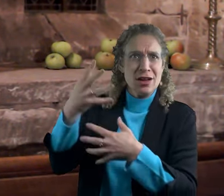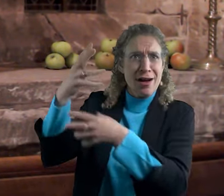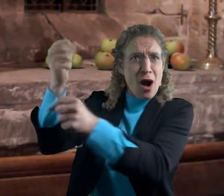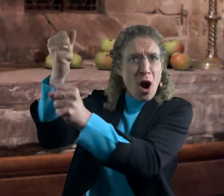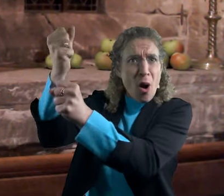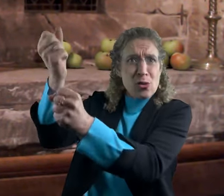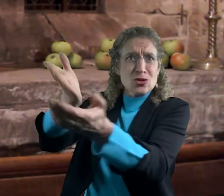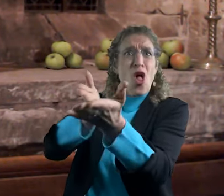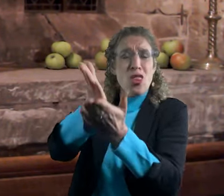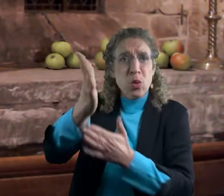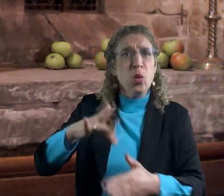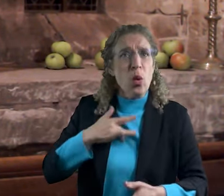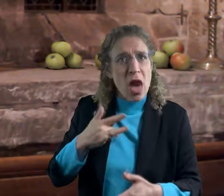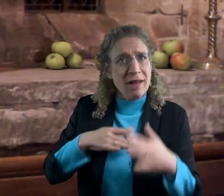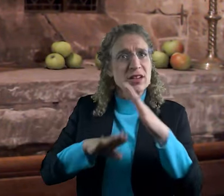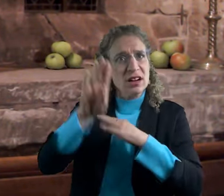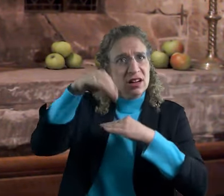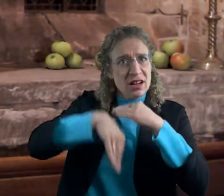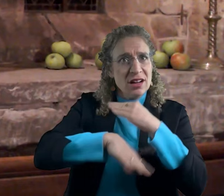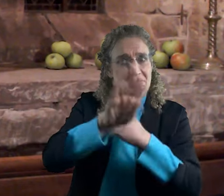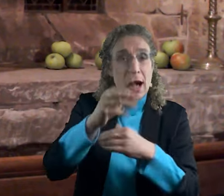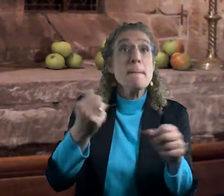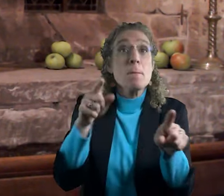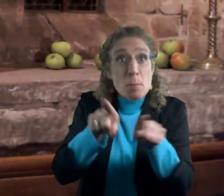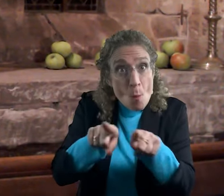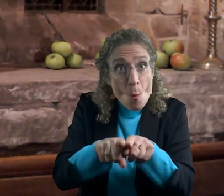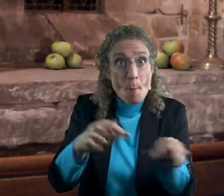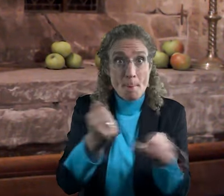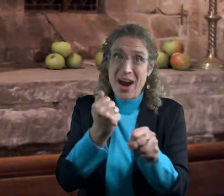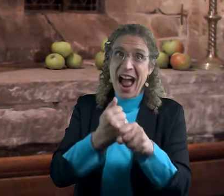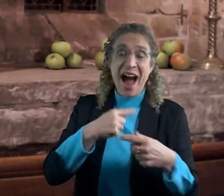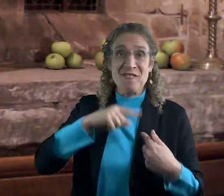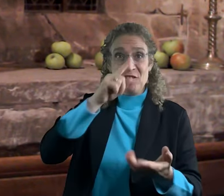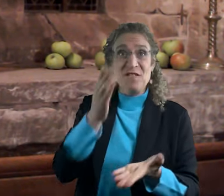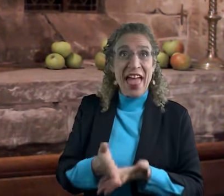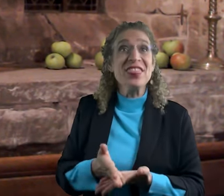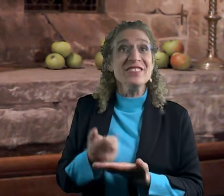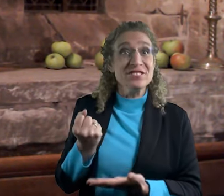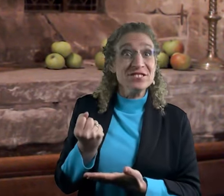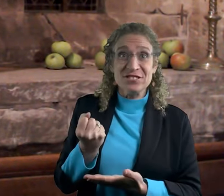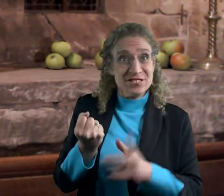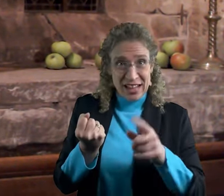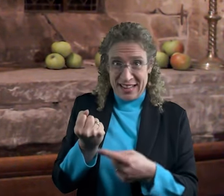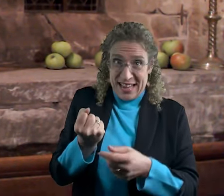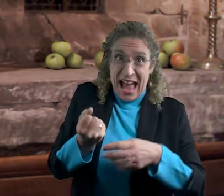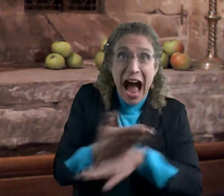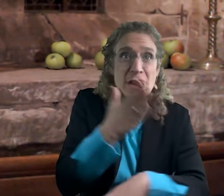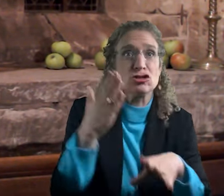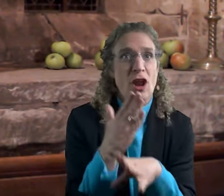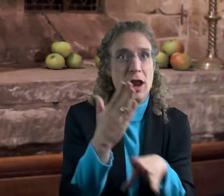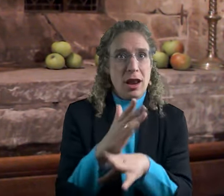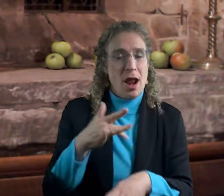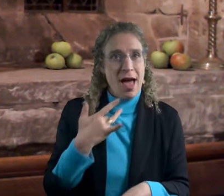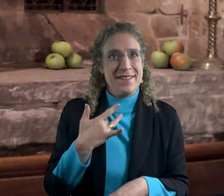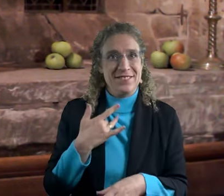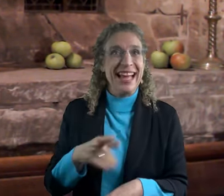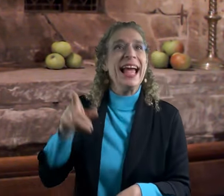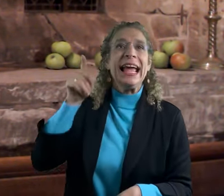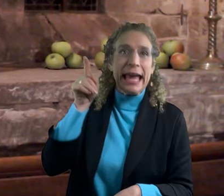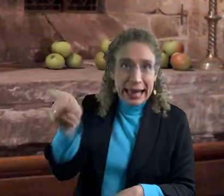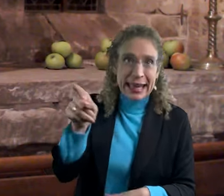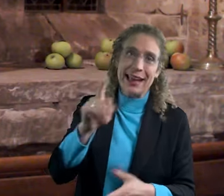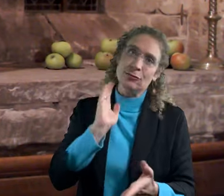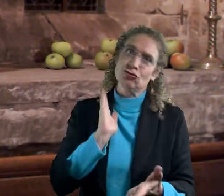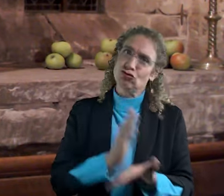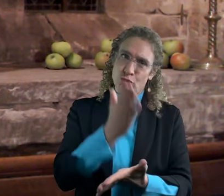to help us keep believing in what is to come, and to fuel our faith into action. He truly